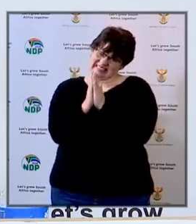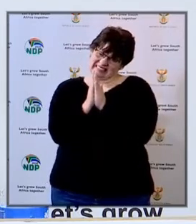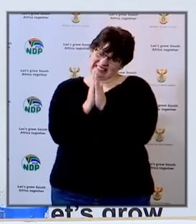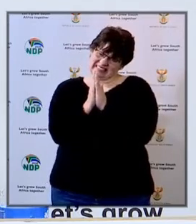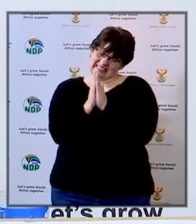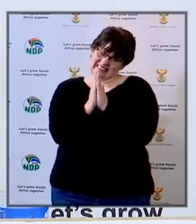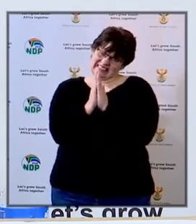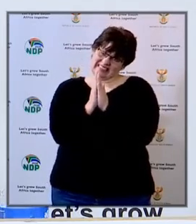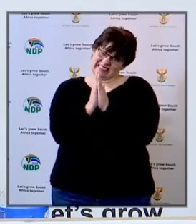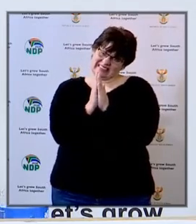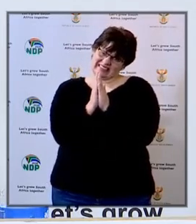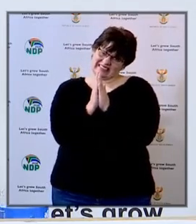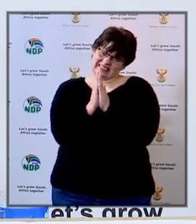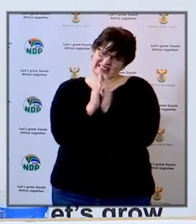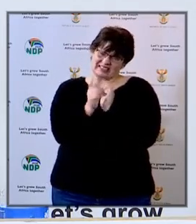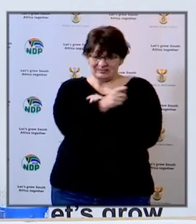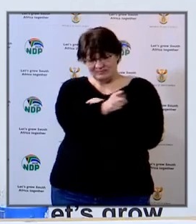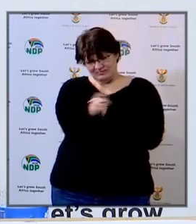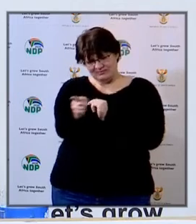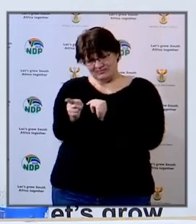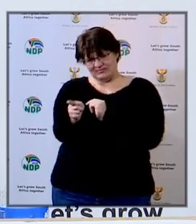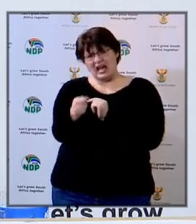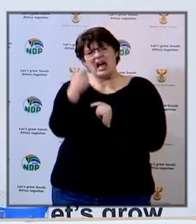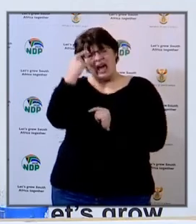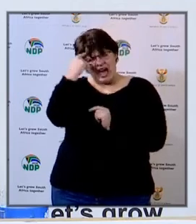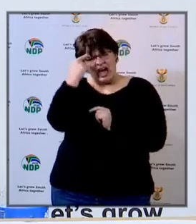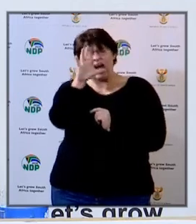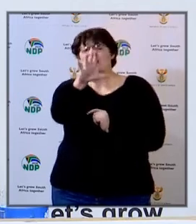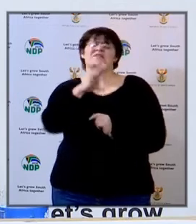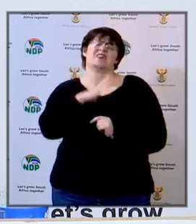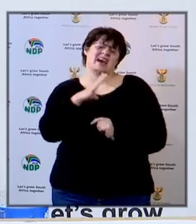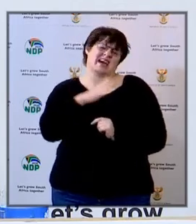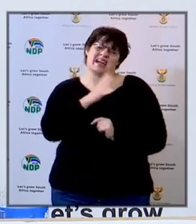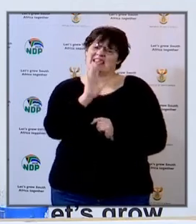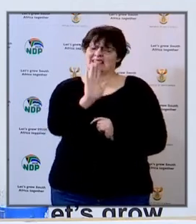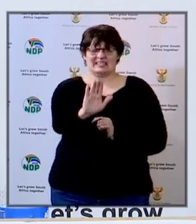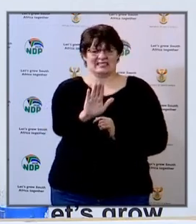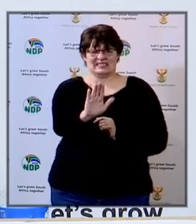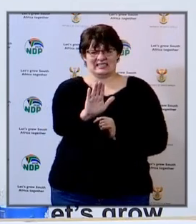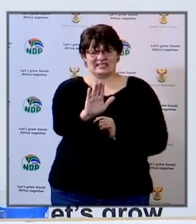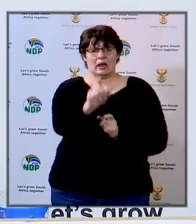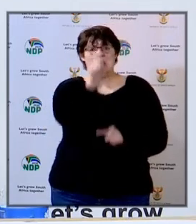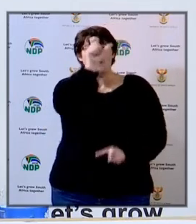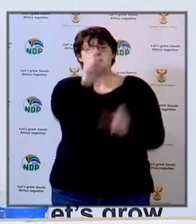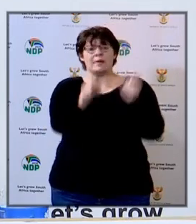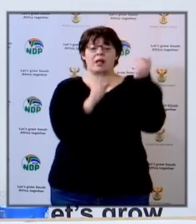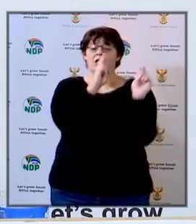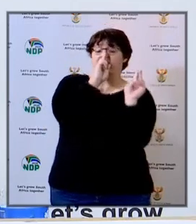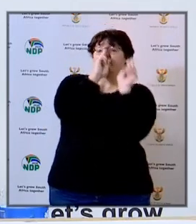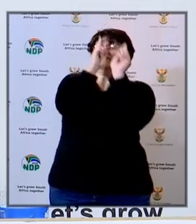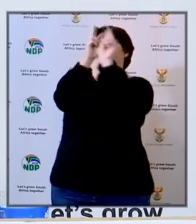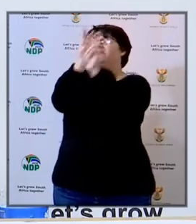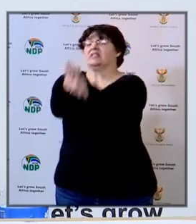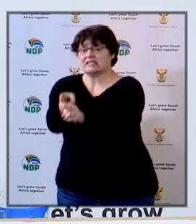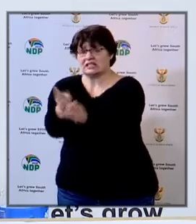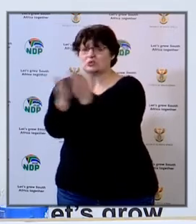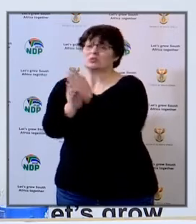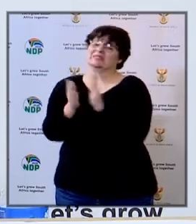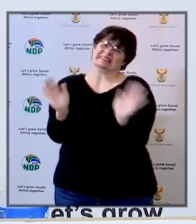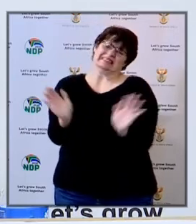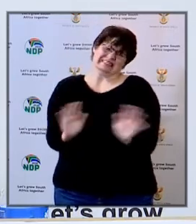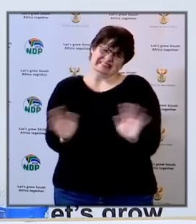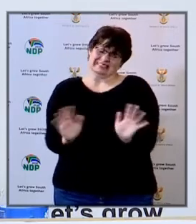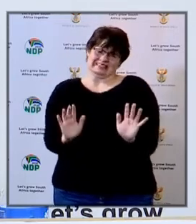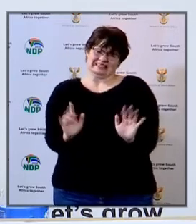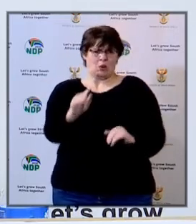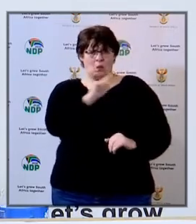appeal to say, for now we are, I think things are fine, we would not wish for people to visit